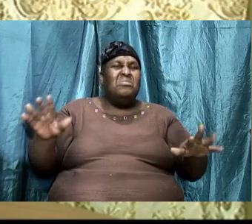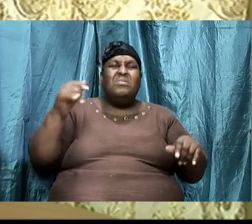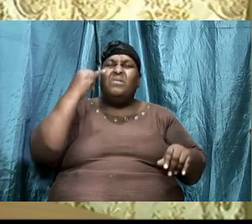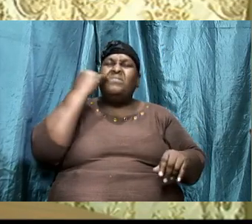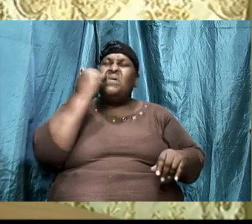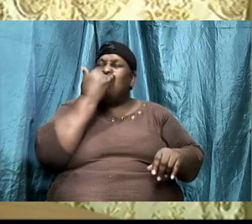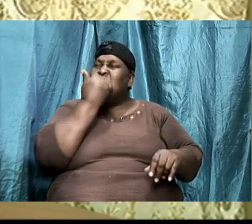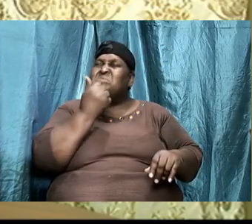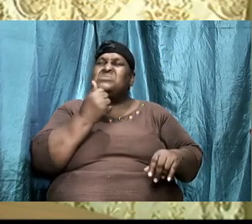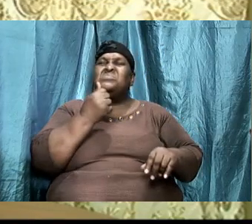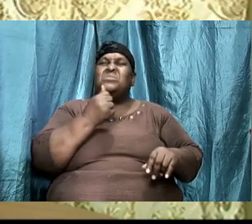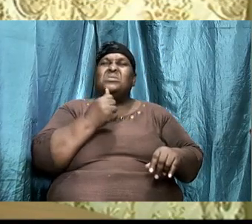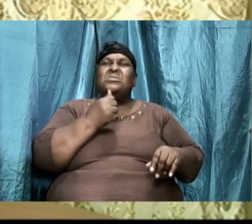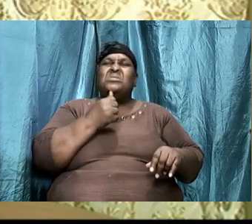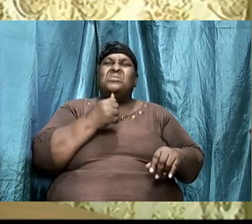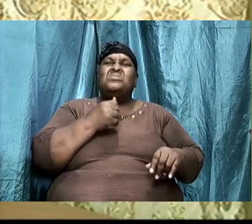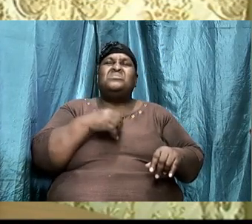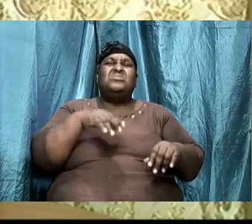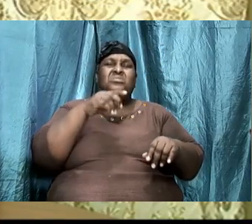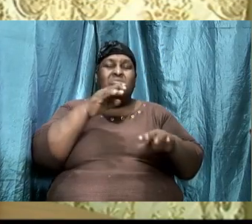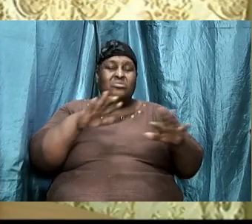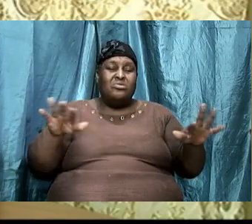that says, it's prefer you die in the wilderness.